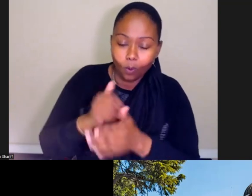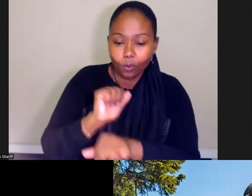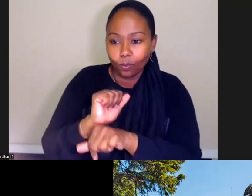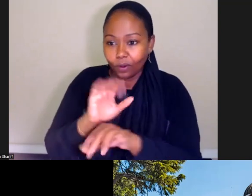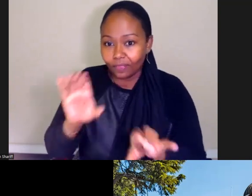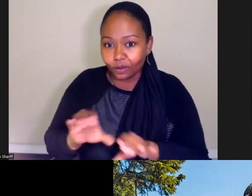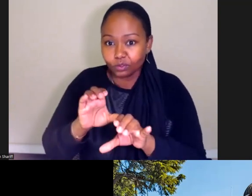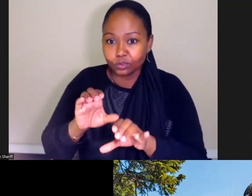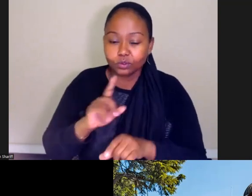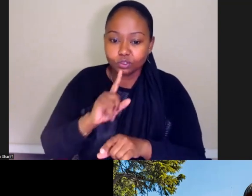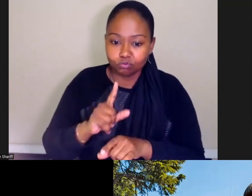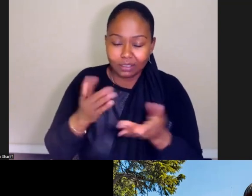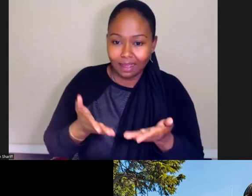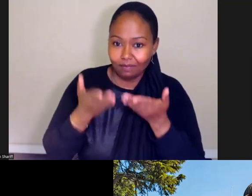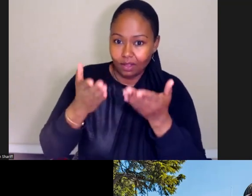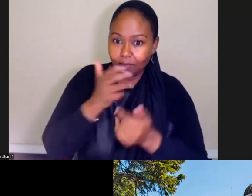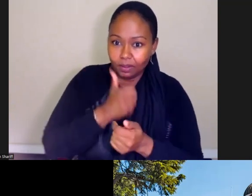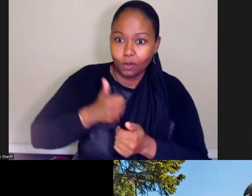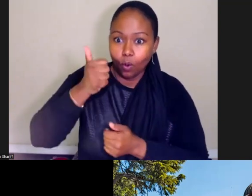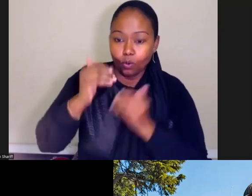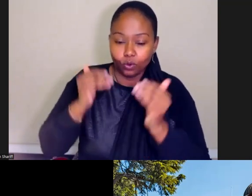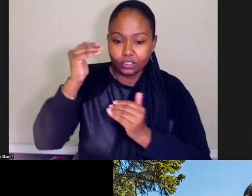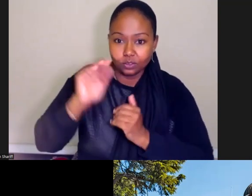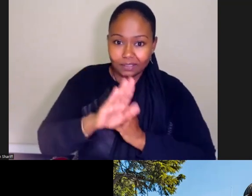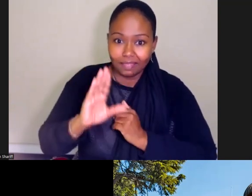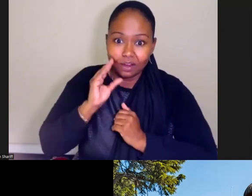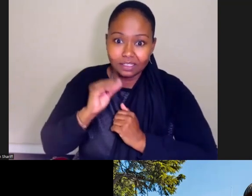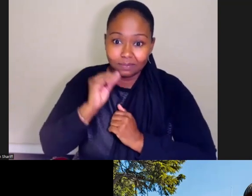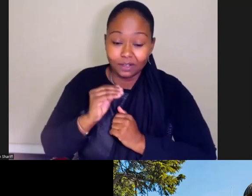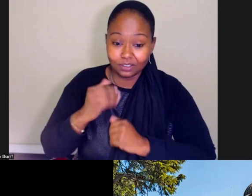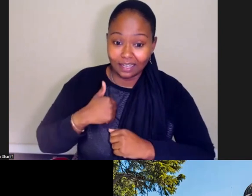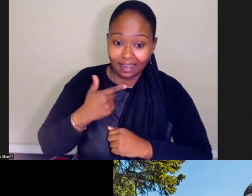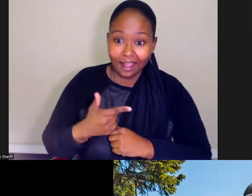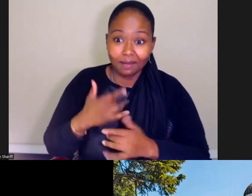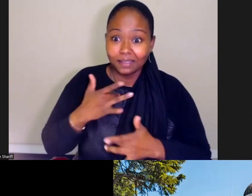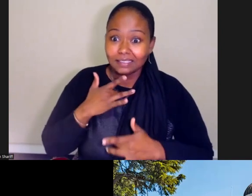older adults and their experiences. And I look forward to helping out in any way that I can.